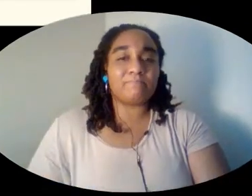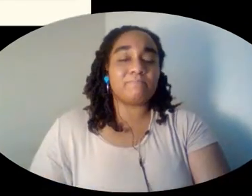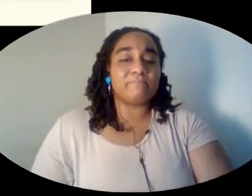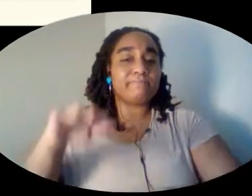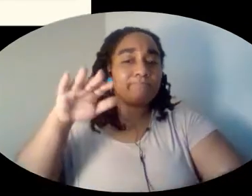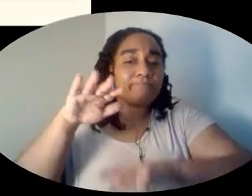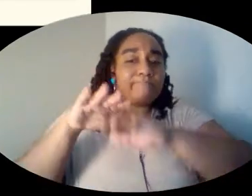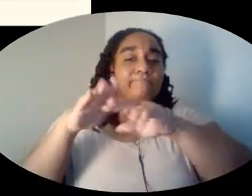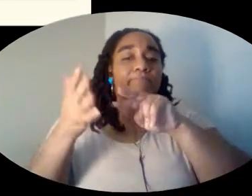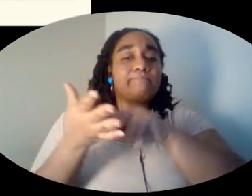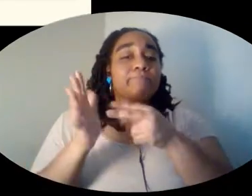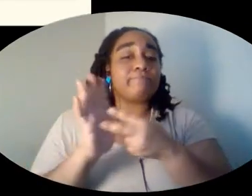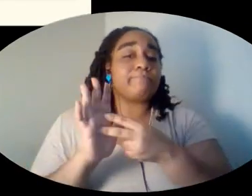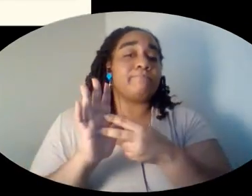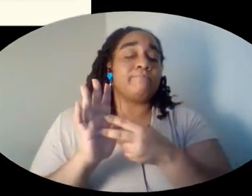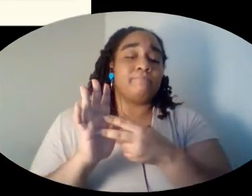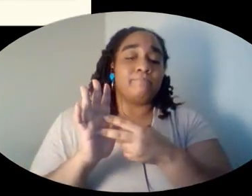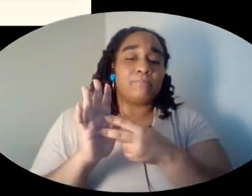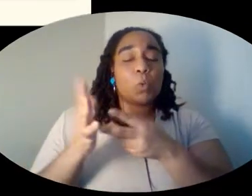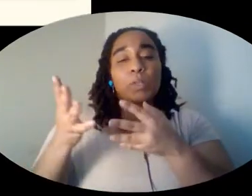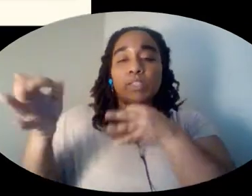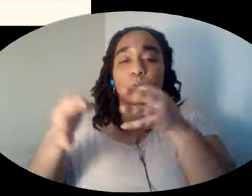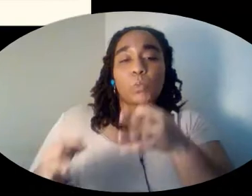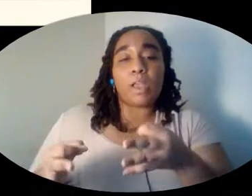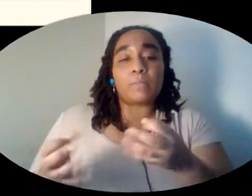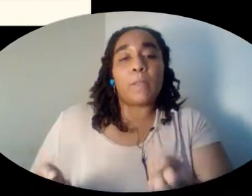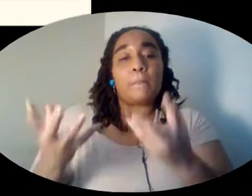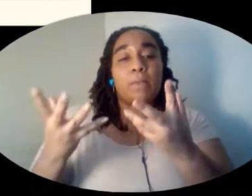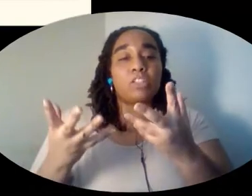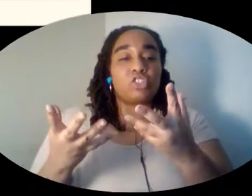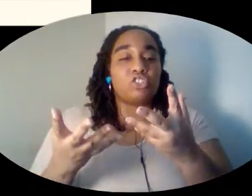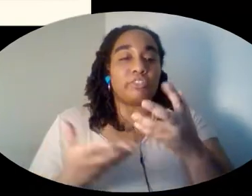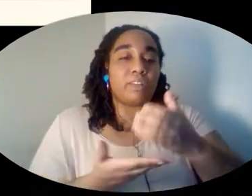Capacity describes the amount a container can hold.